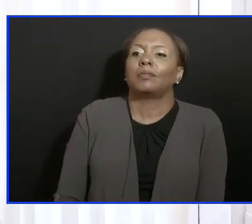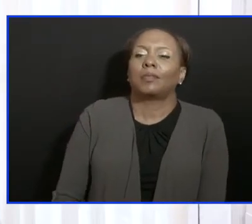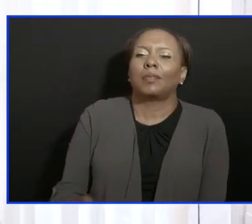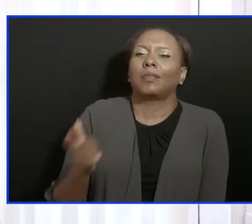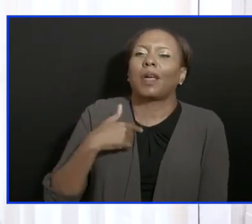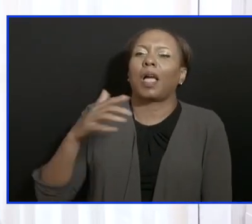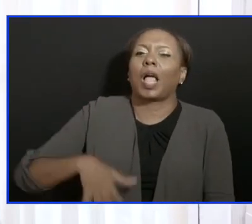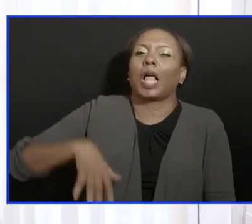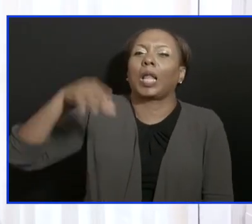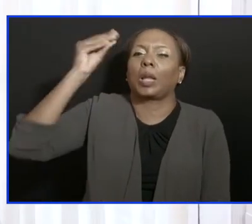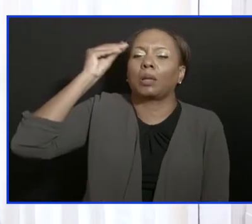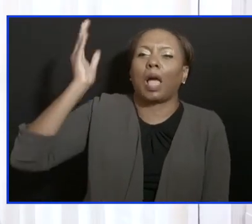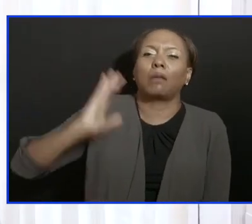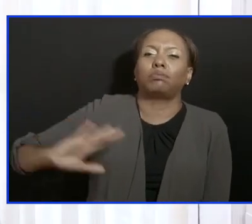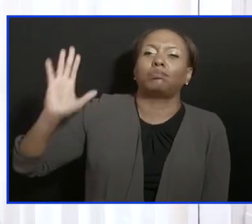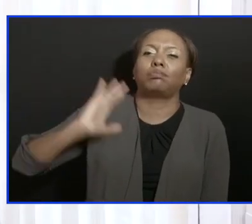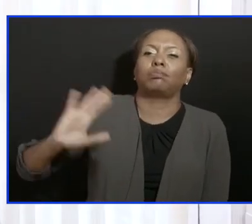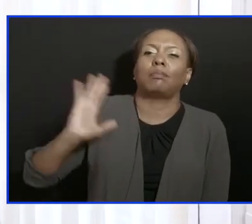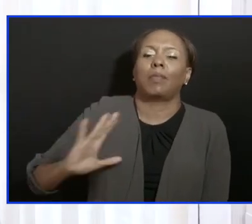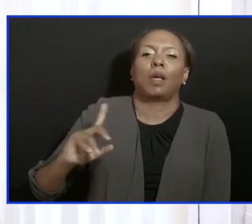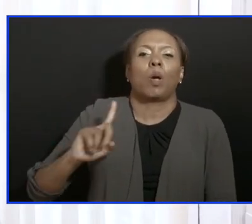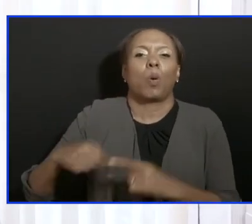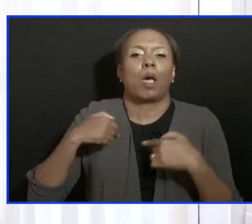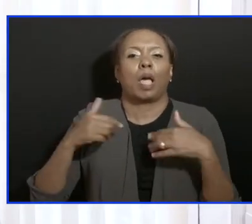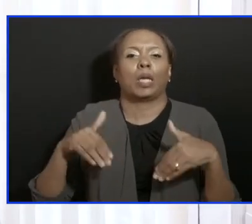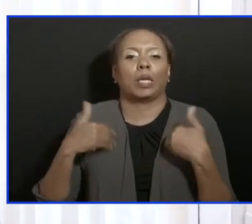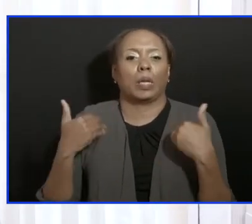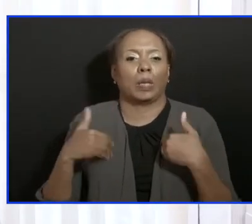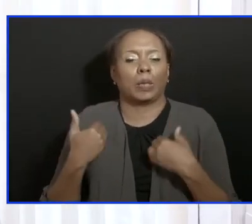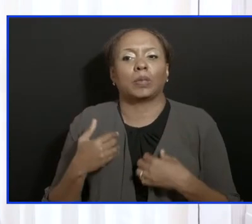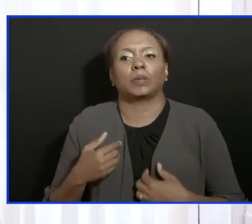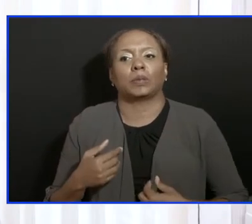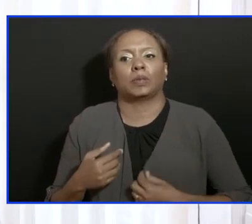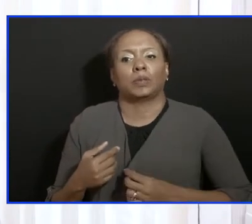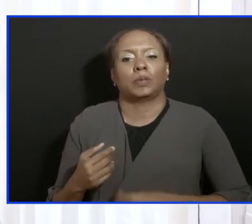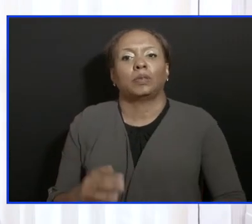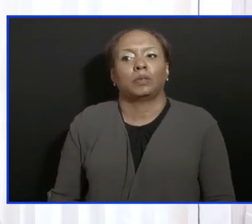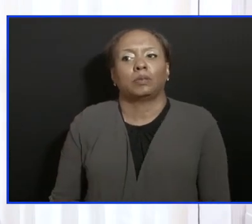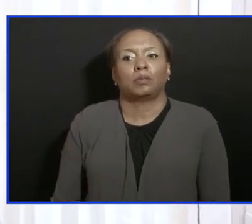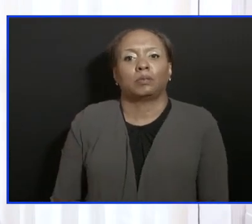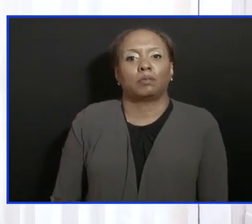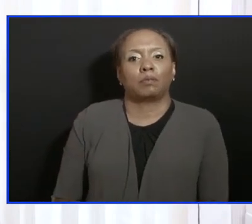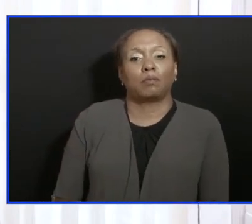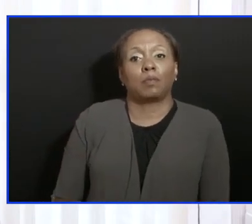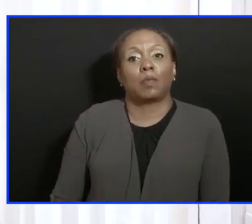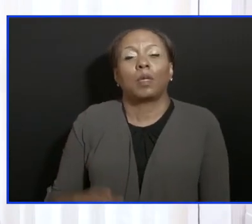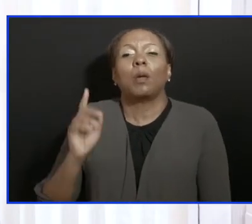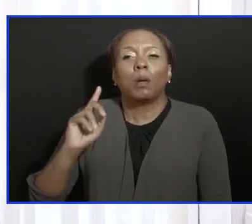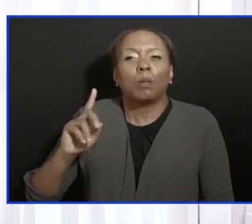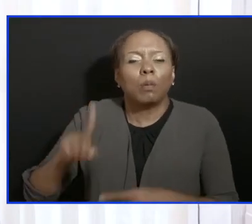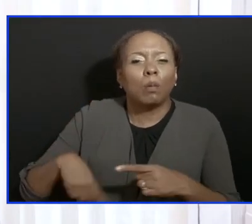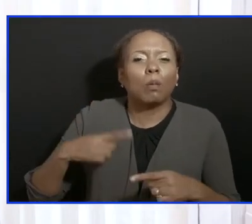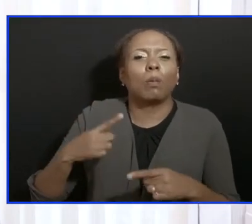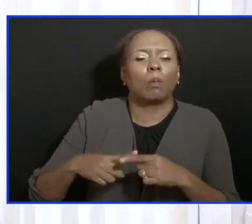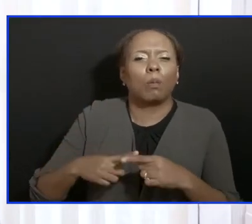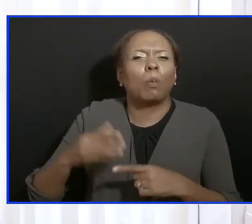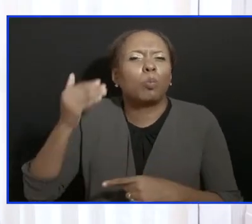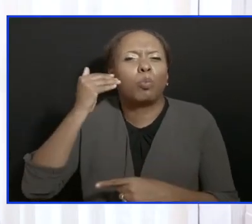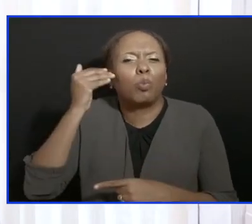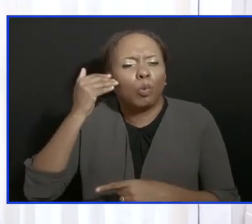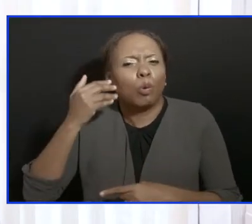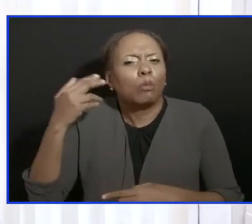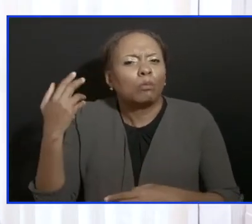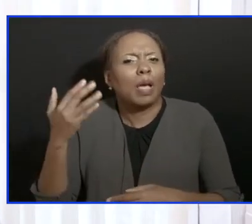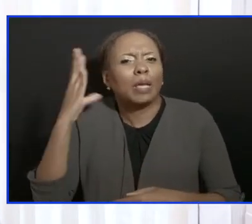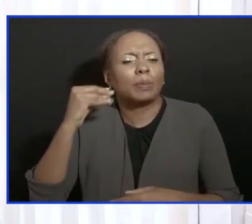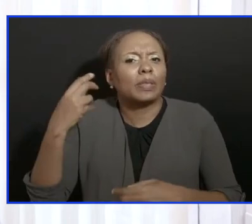early on as a young person in public life. And I share it with, know, because that is what helps us to get through difficult moments such as